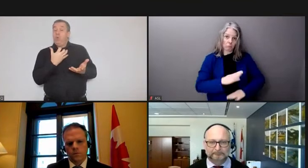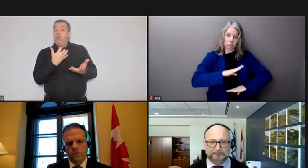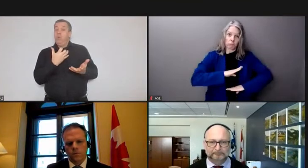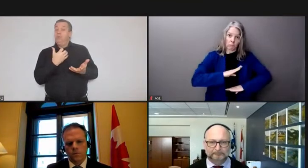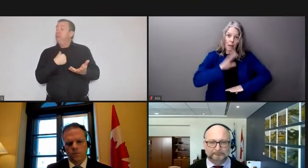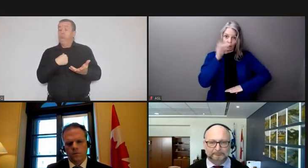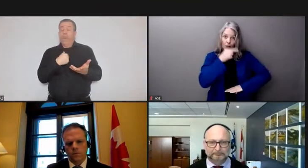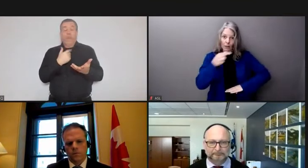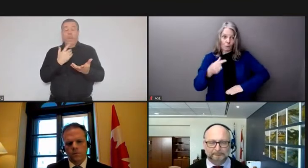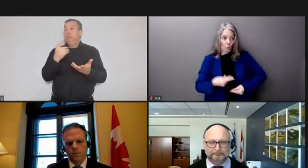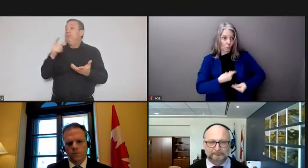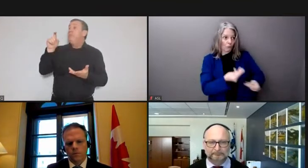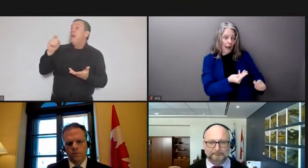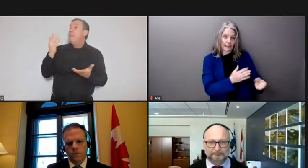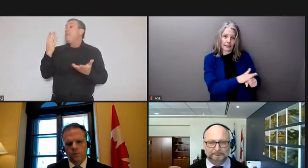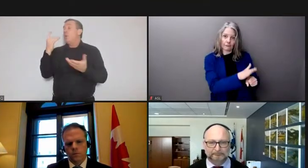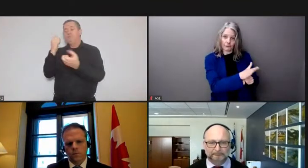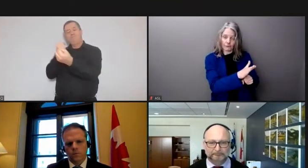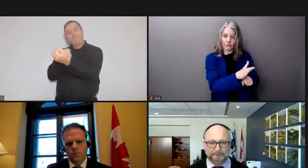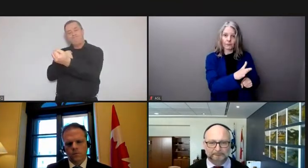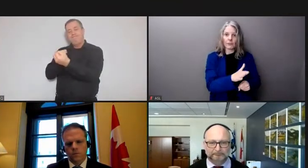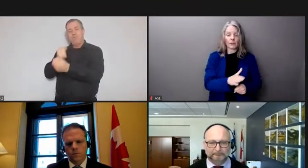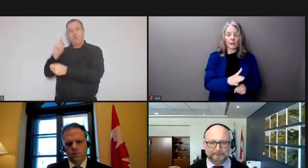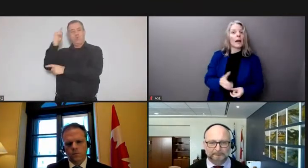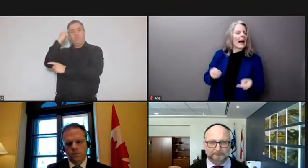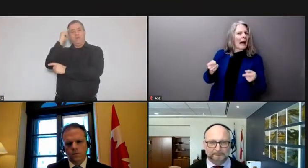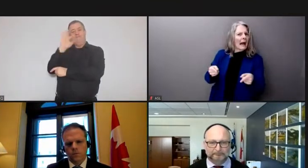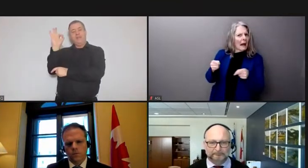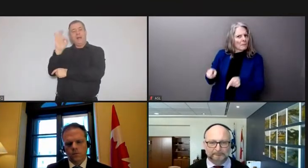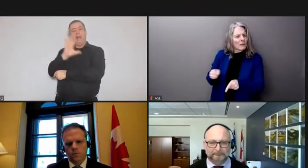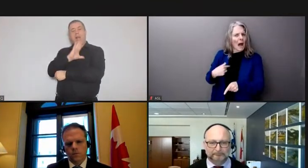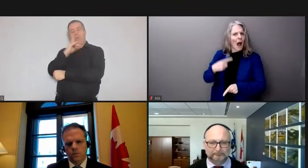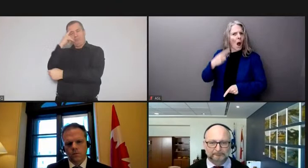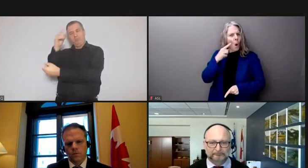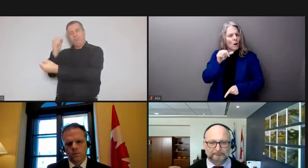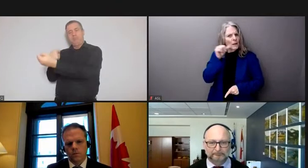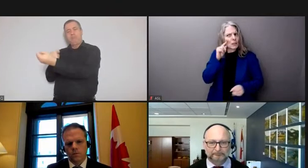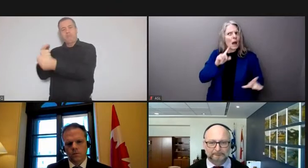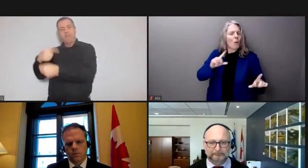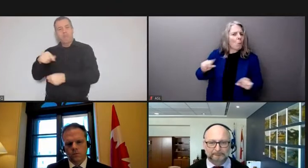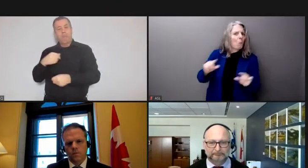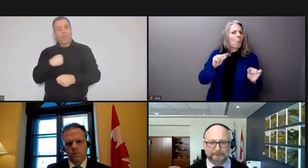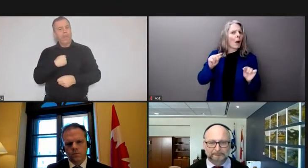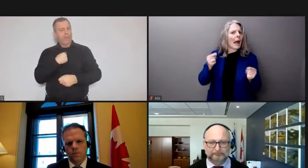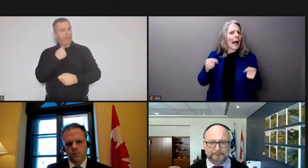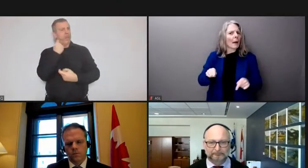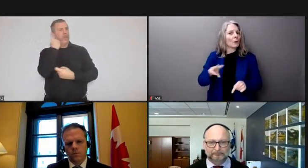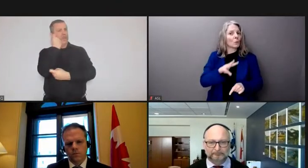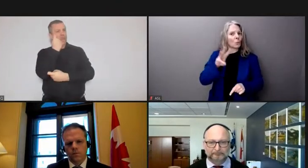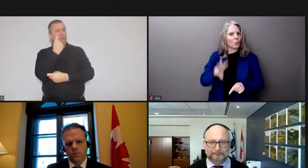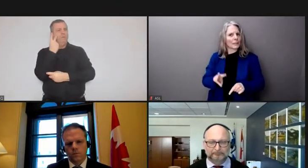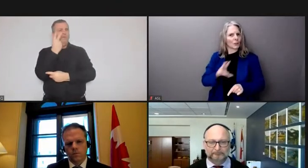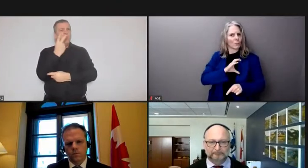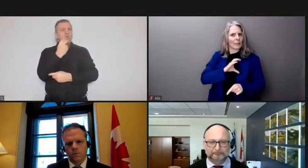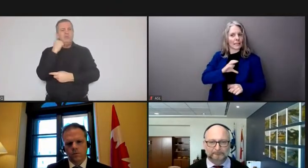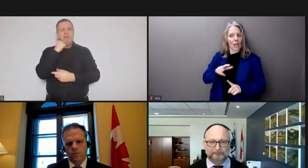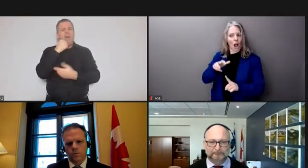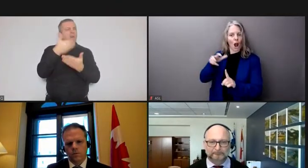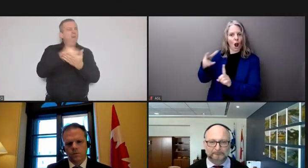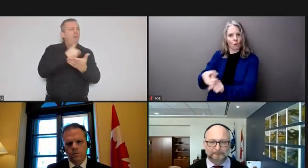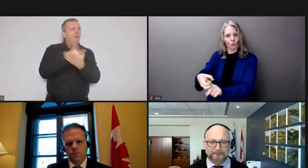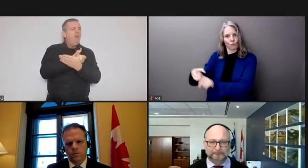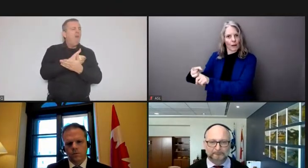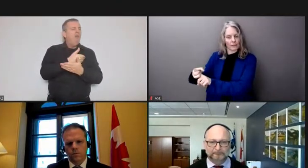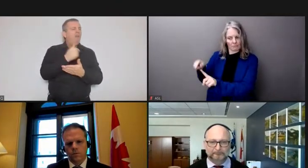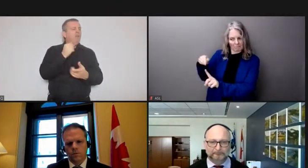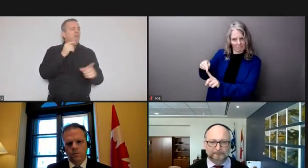offer i was very alarmed to hear about reports yesterday of windsor police arresting an individual who had